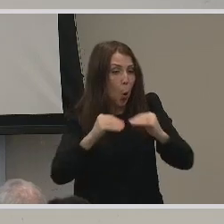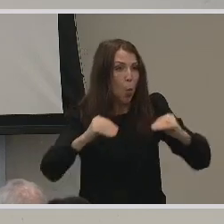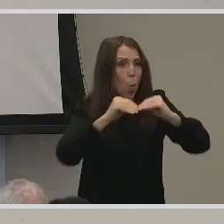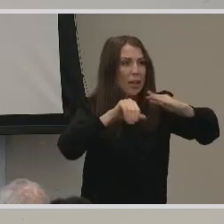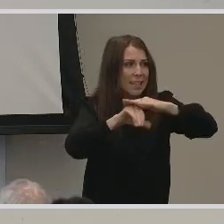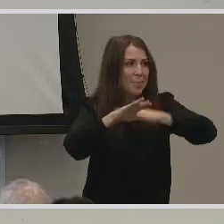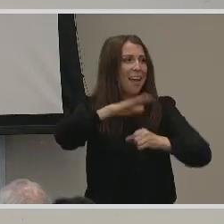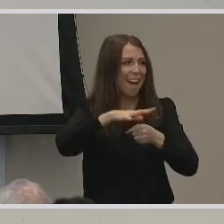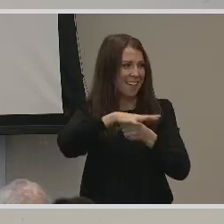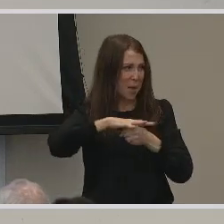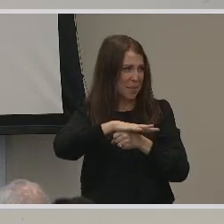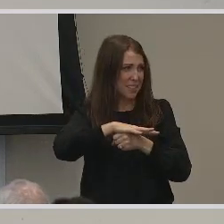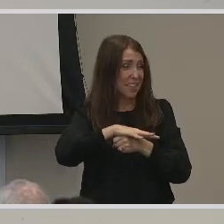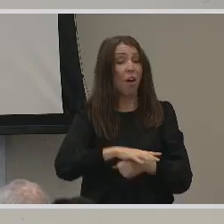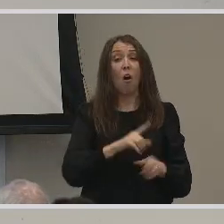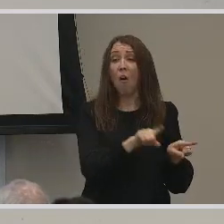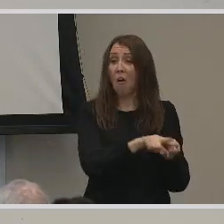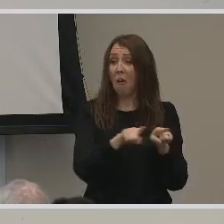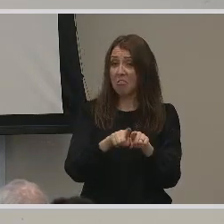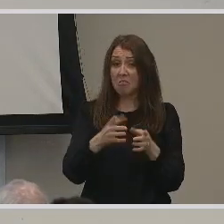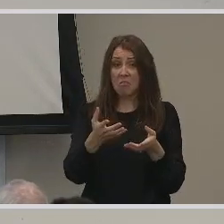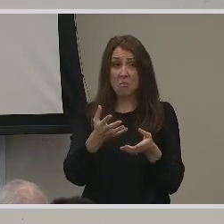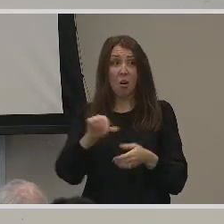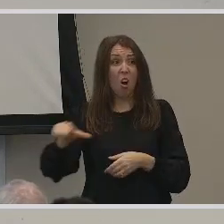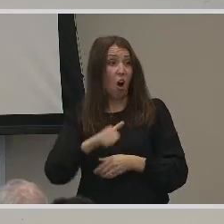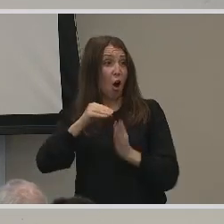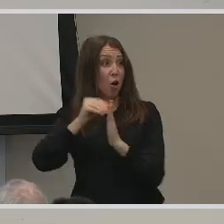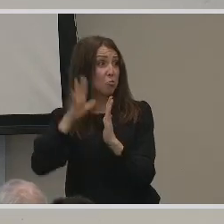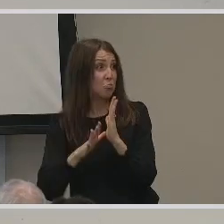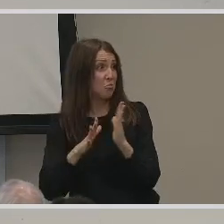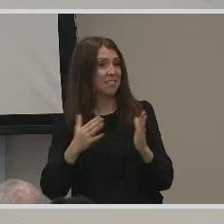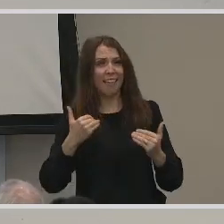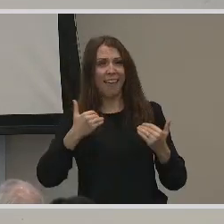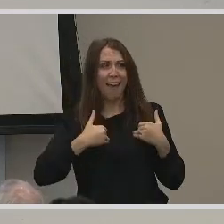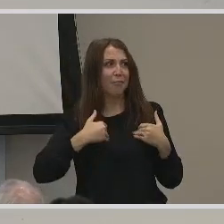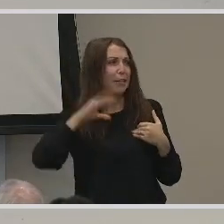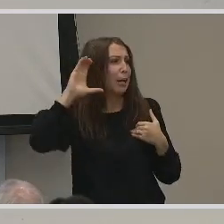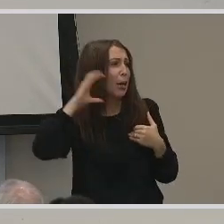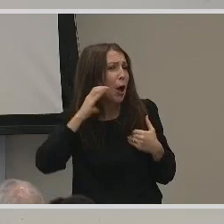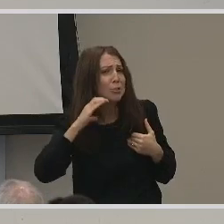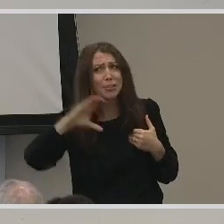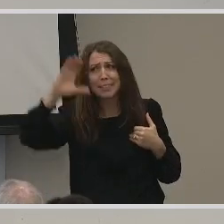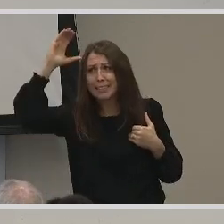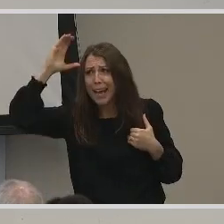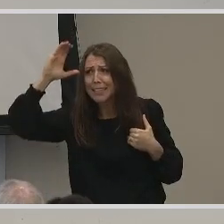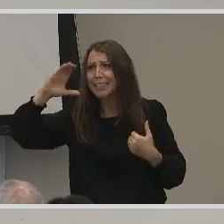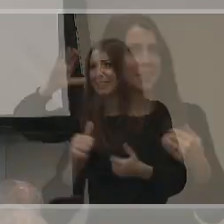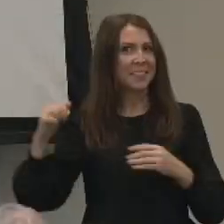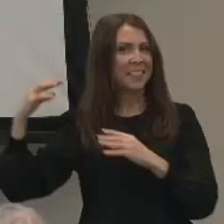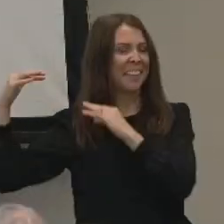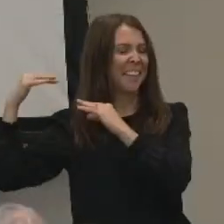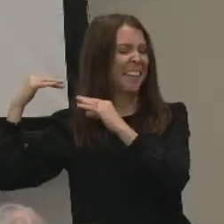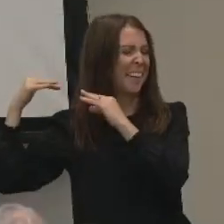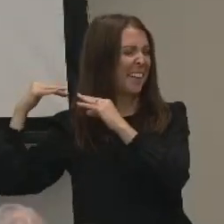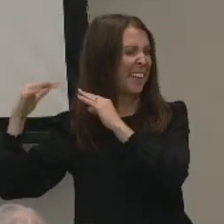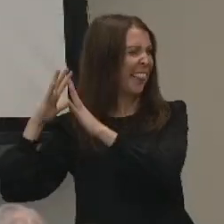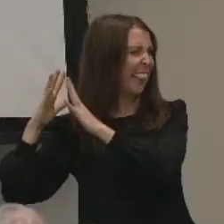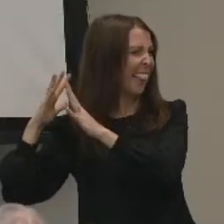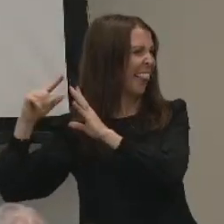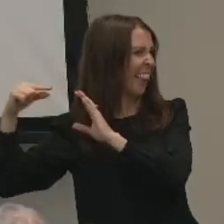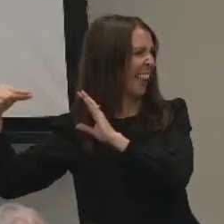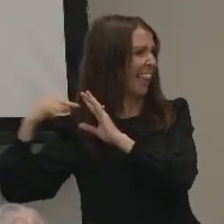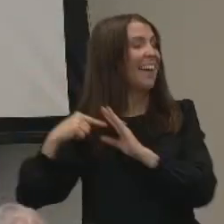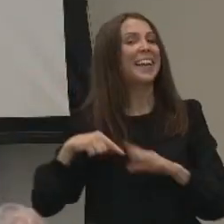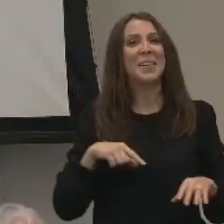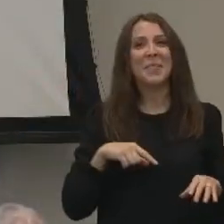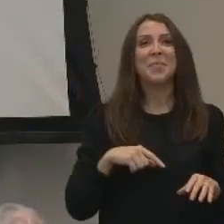interest in conversations with other students that have cousins, fathers, or even siblings. Accessibility is a passion